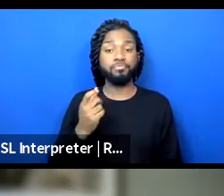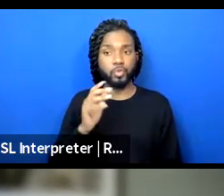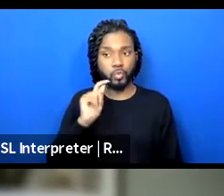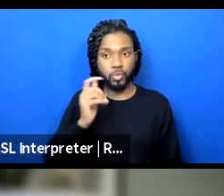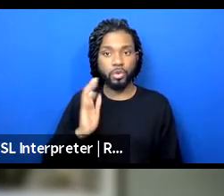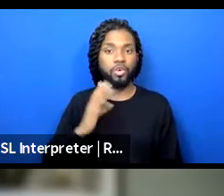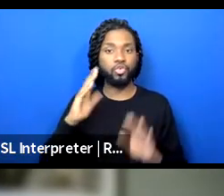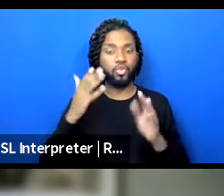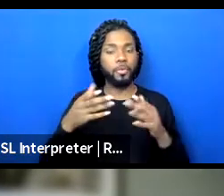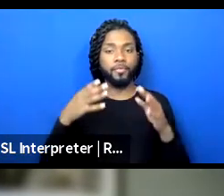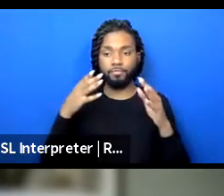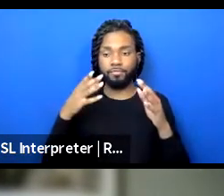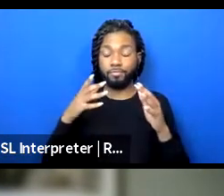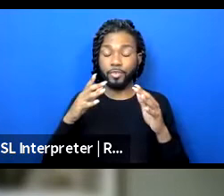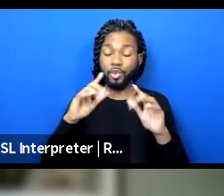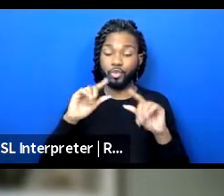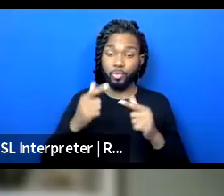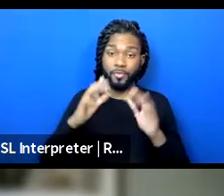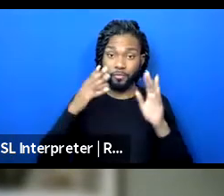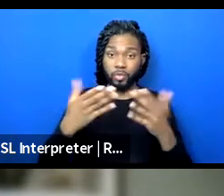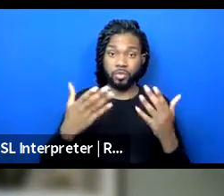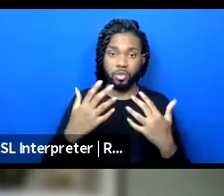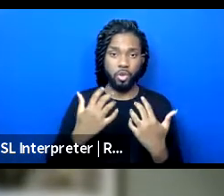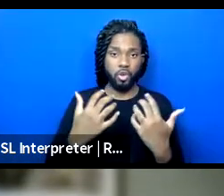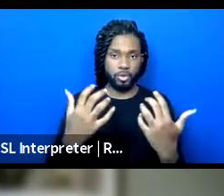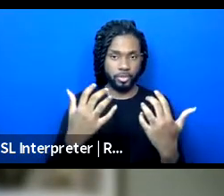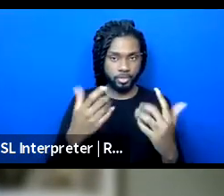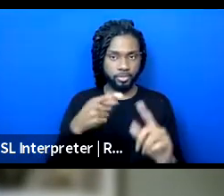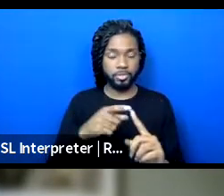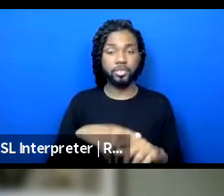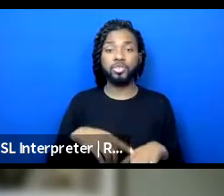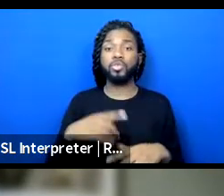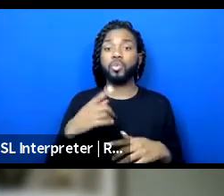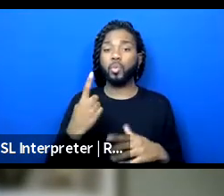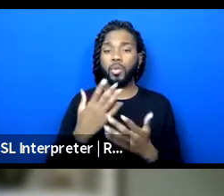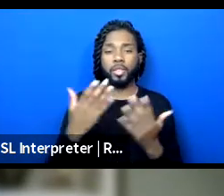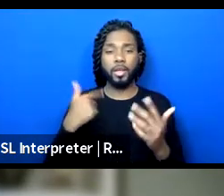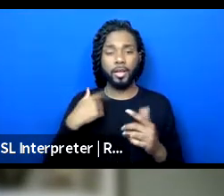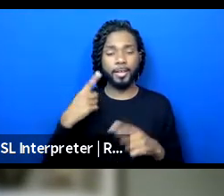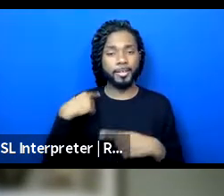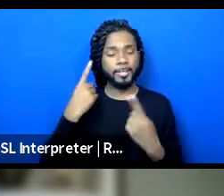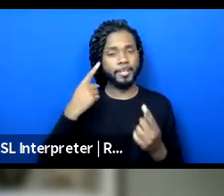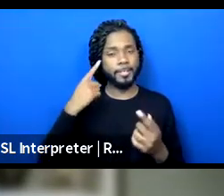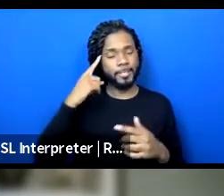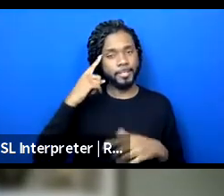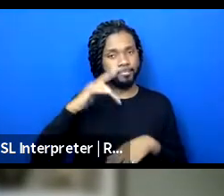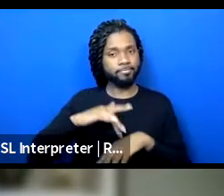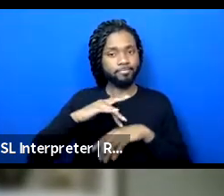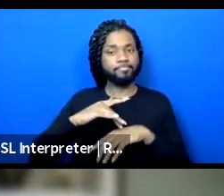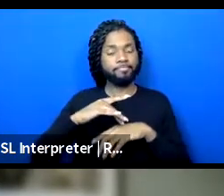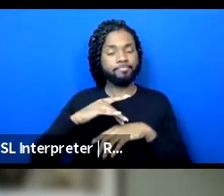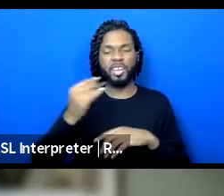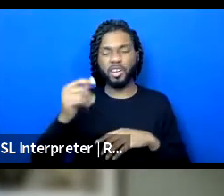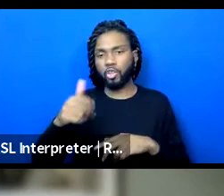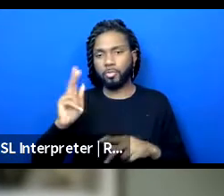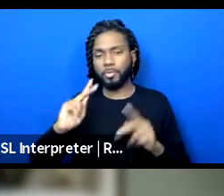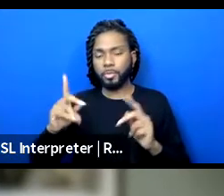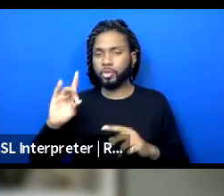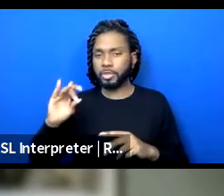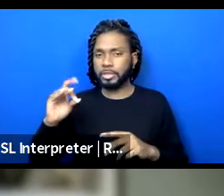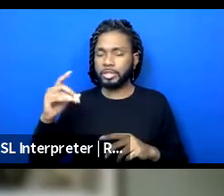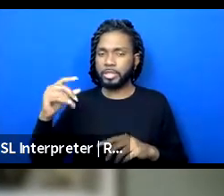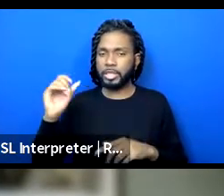that idea of audience and some of the things that I'm kind of holding on to and others can for sure drop some